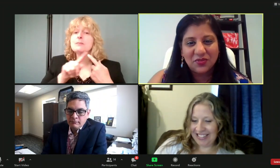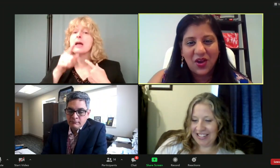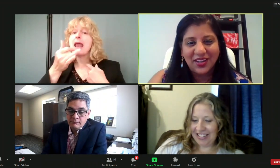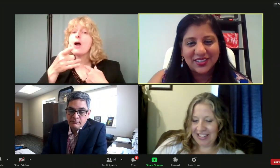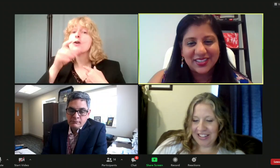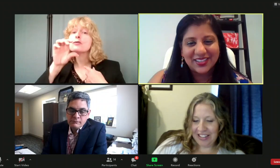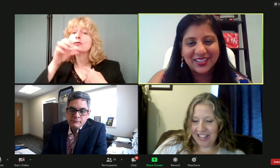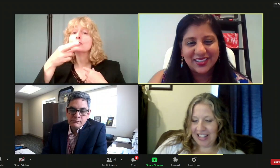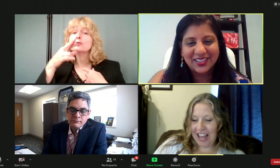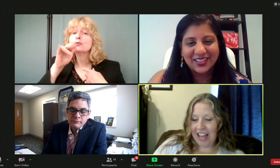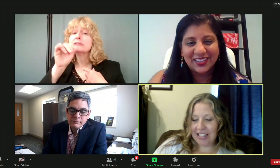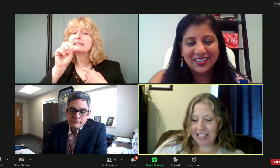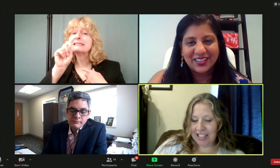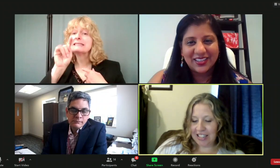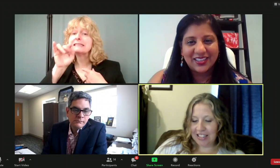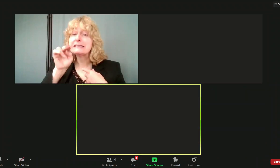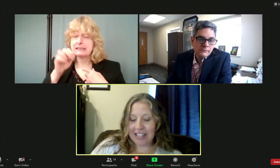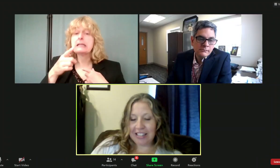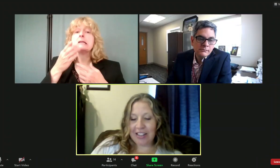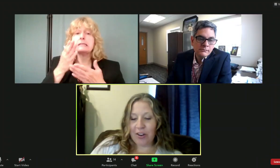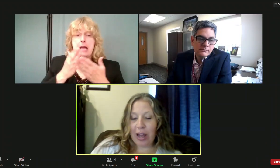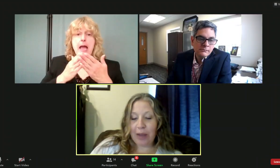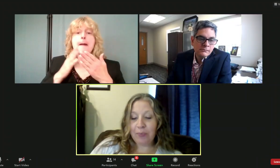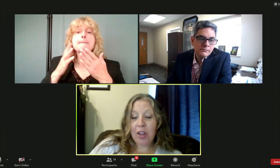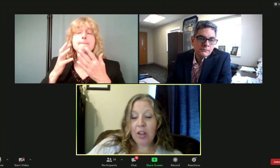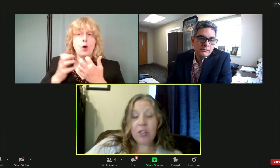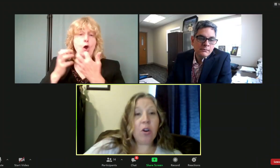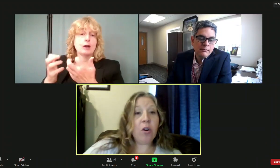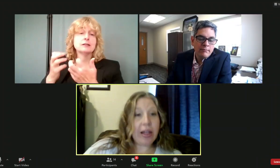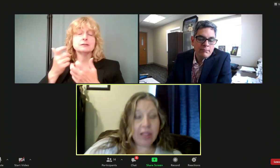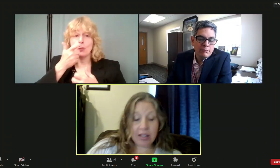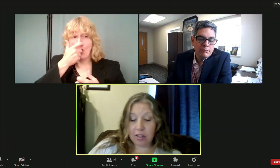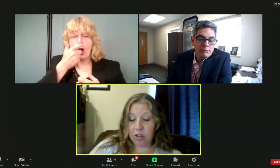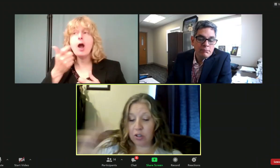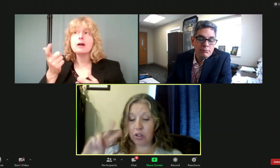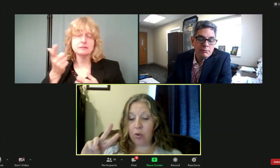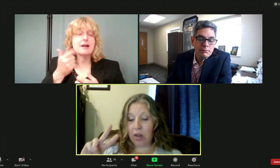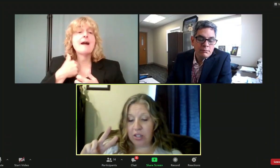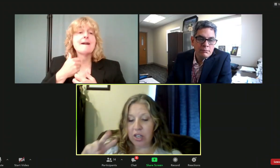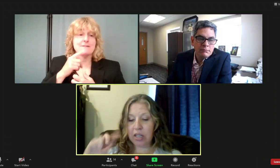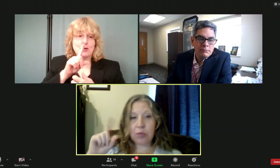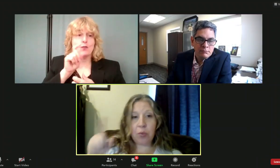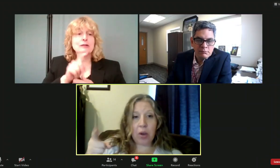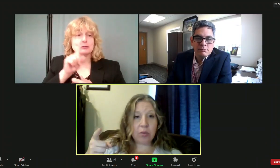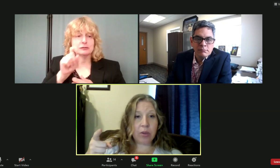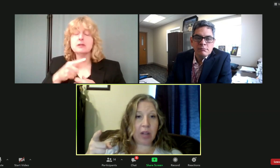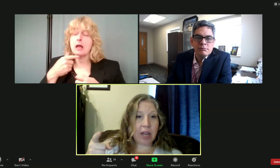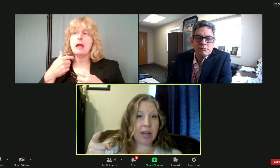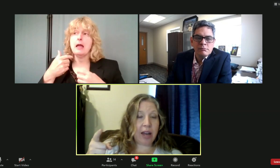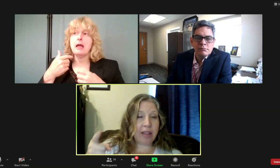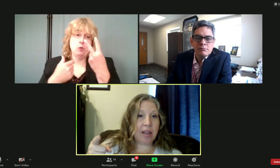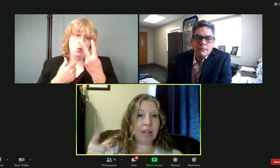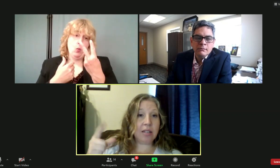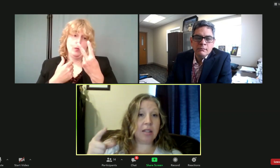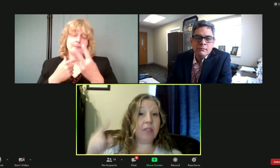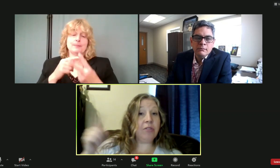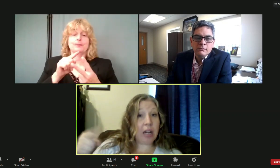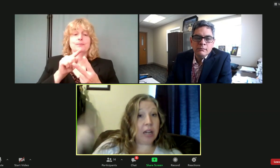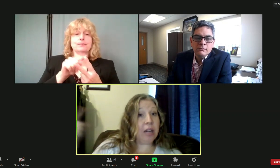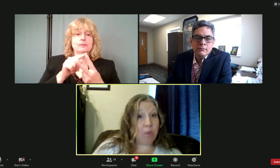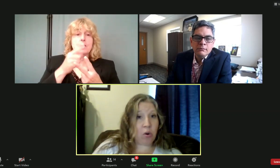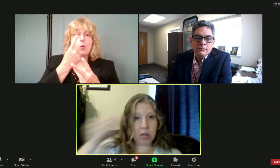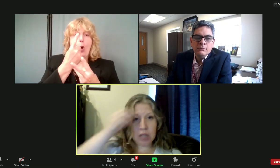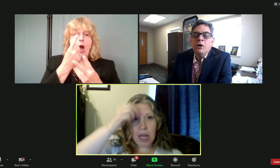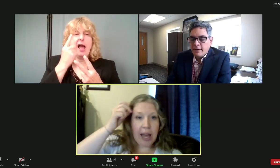we've received from the audience. Yes, yes, yes, yes. Okay. So this, there's two questions. One's related, I think, to the